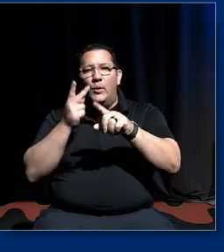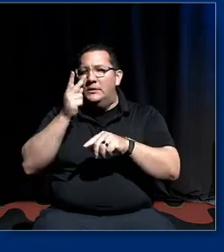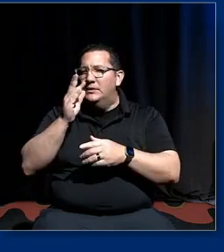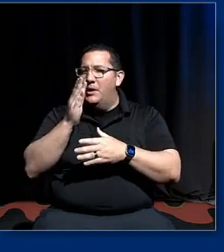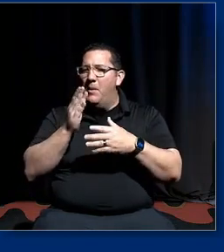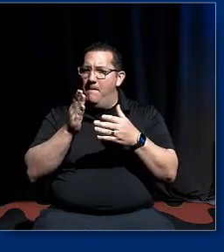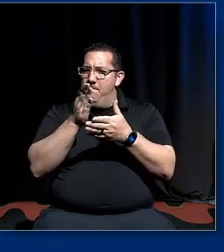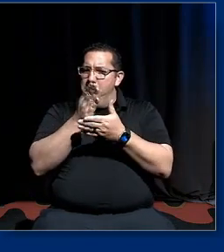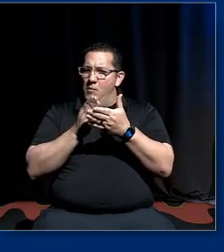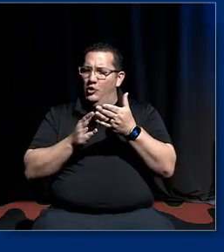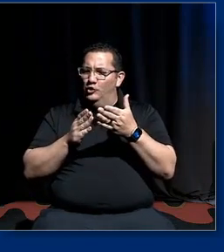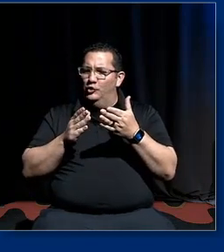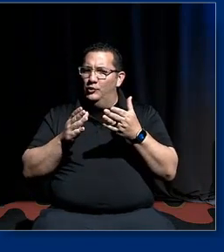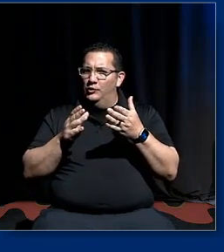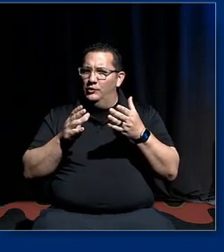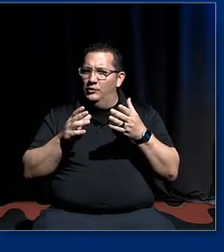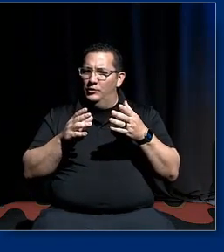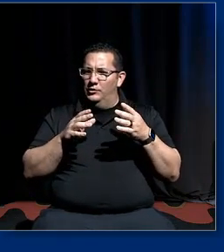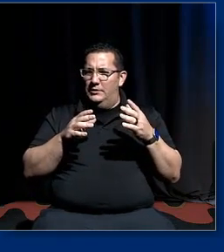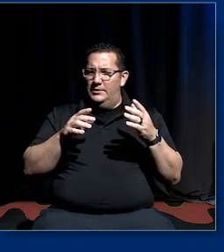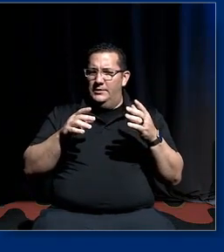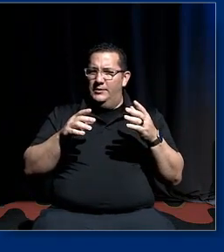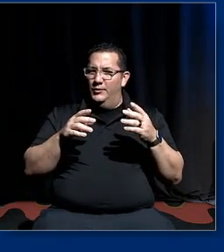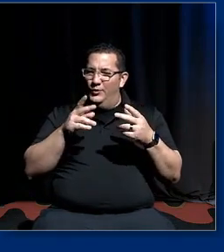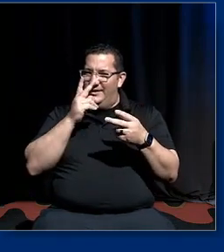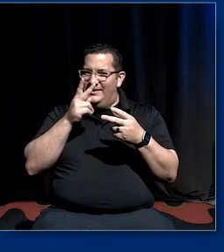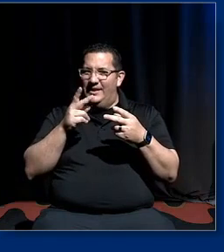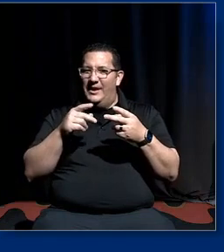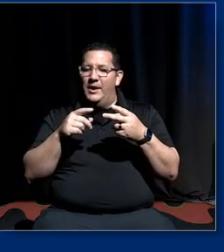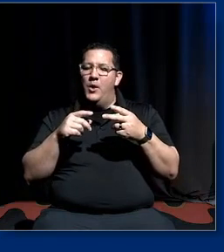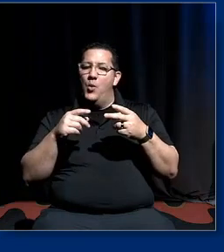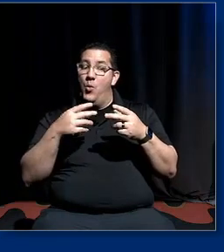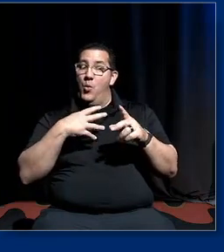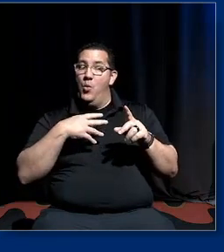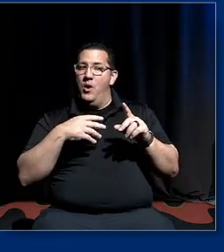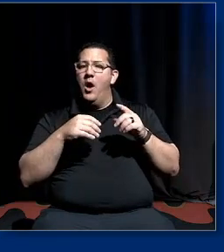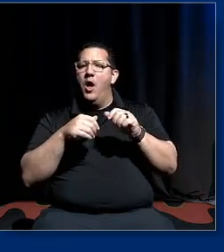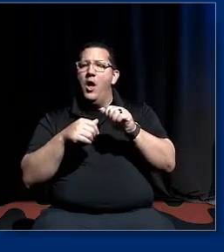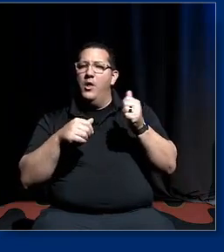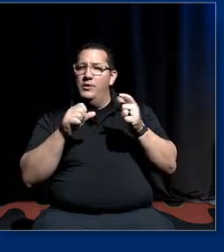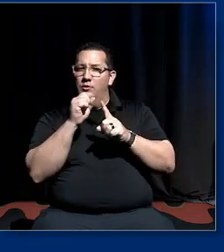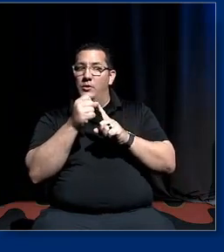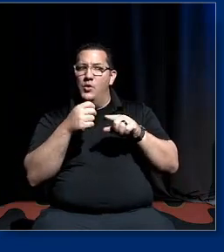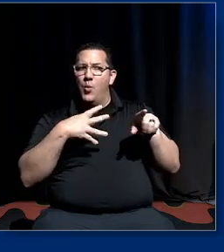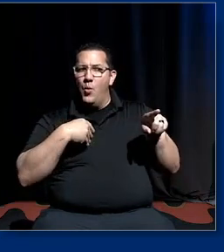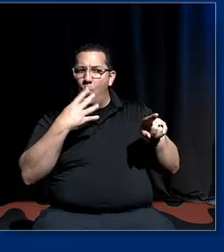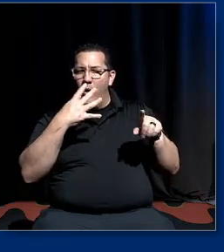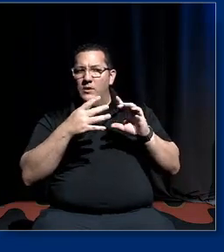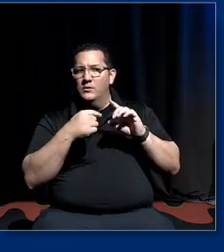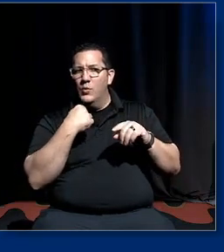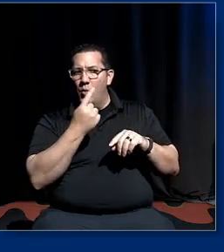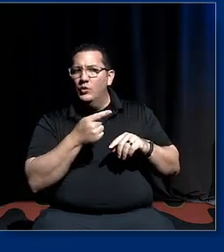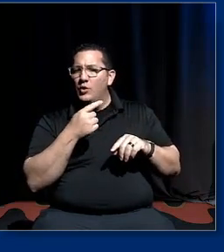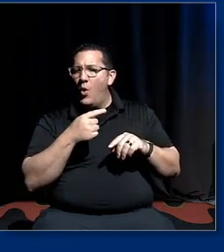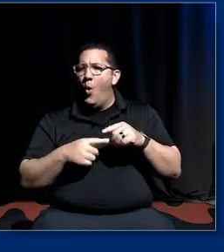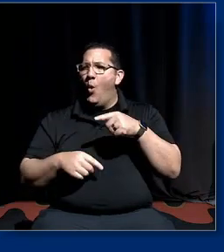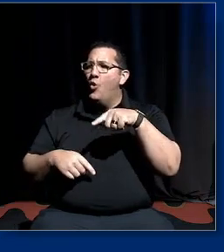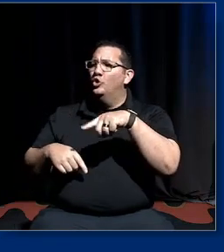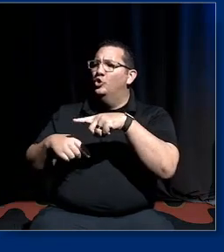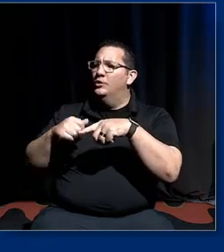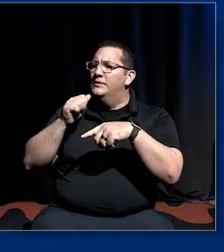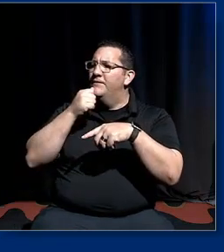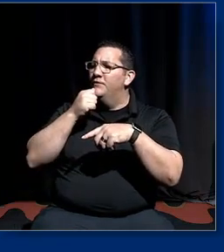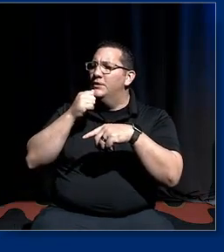interest we go into a period of interest divergence where whites are told now actually you're suffering affirmative actions hurting you